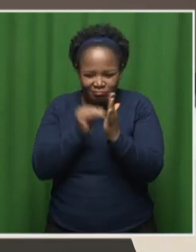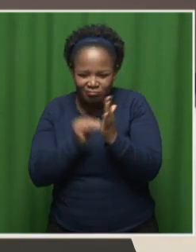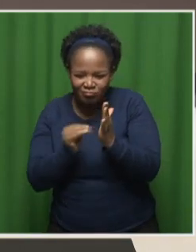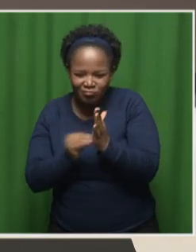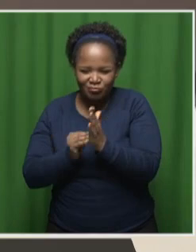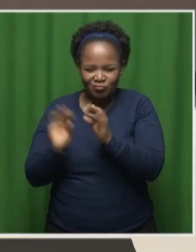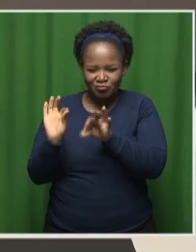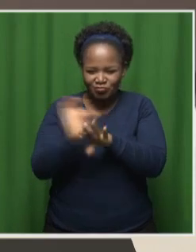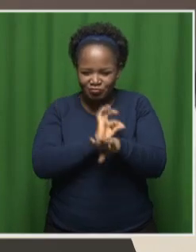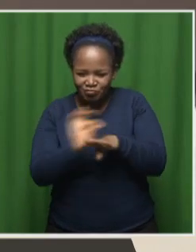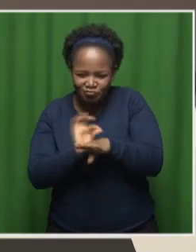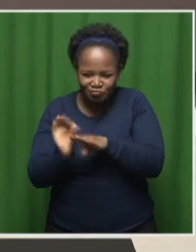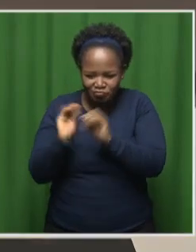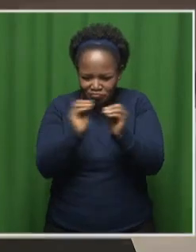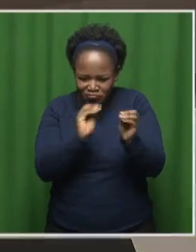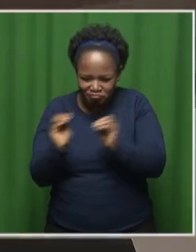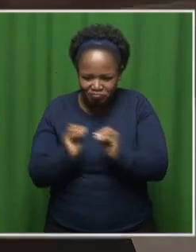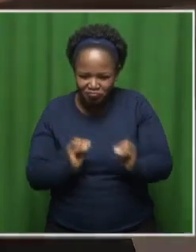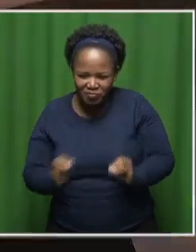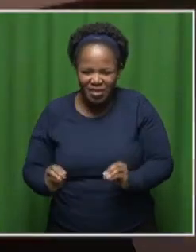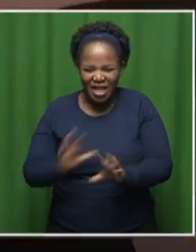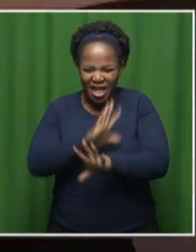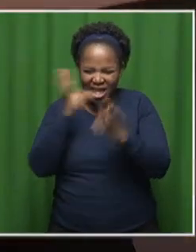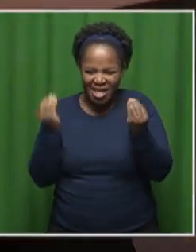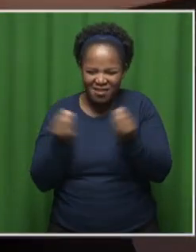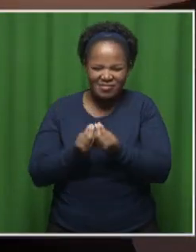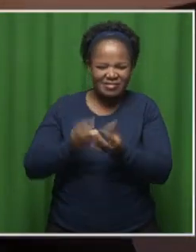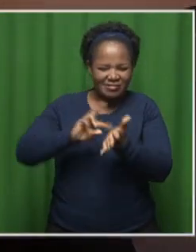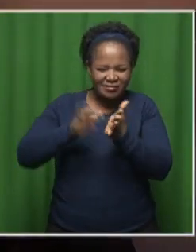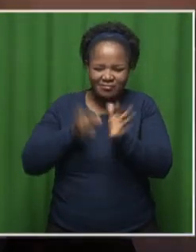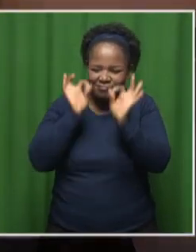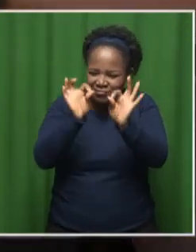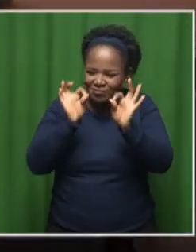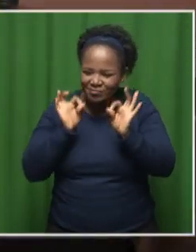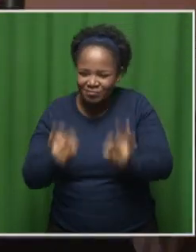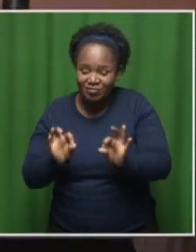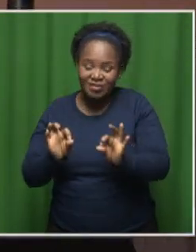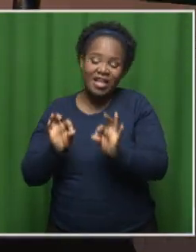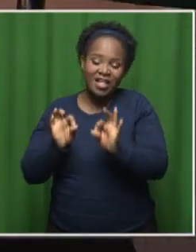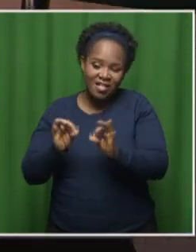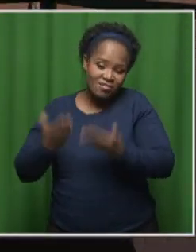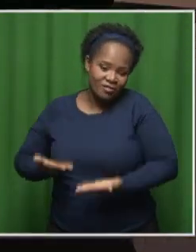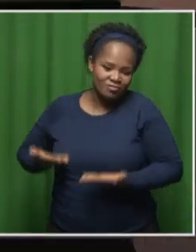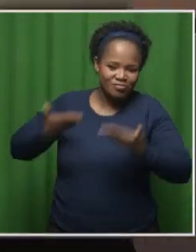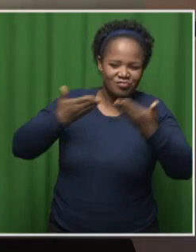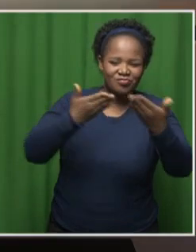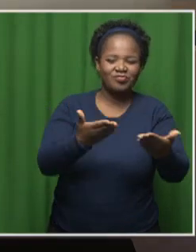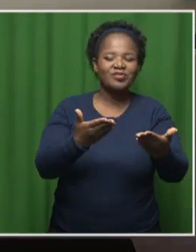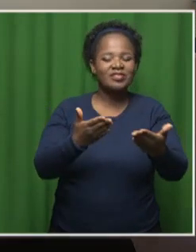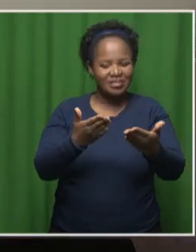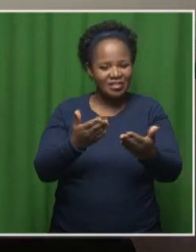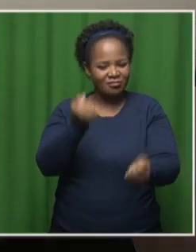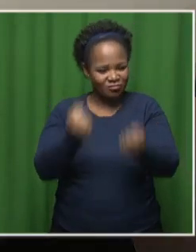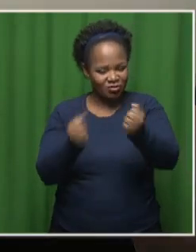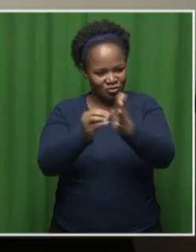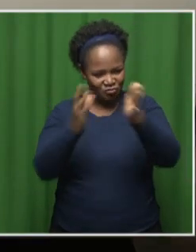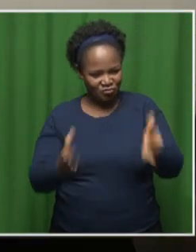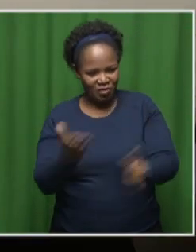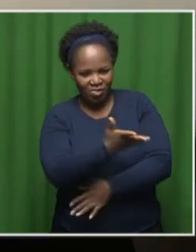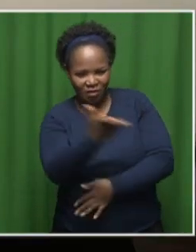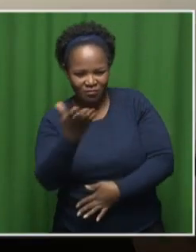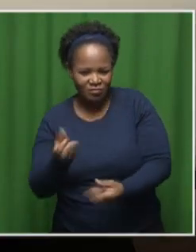everything goes according to plan. And that when we present to that panel of judges, it's just, it's mind-blowing. It just takes them,